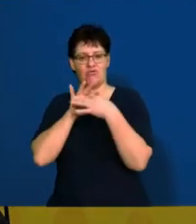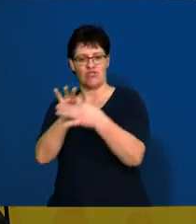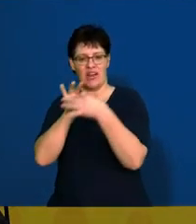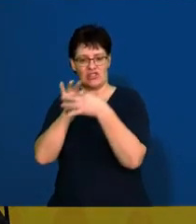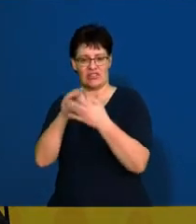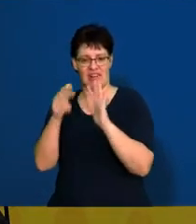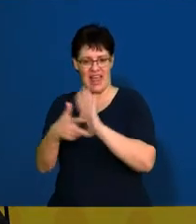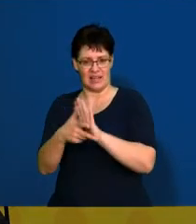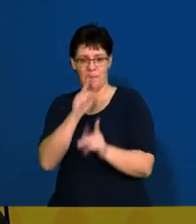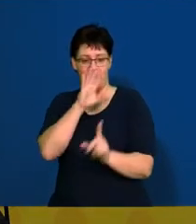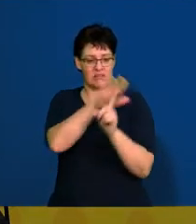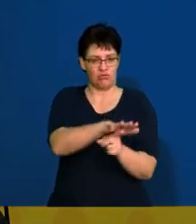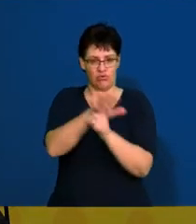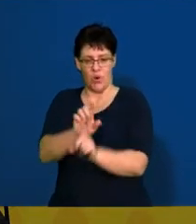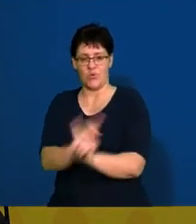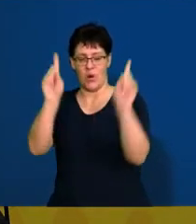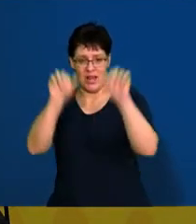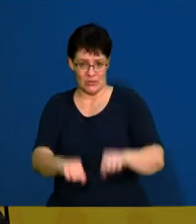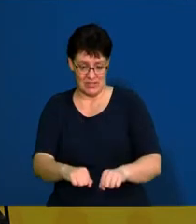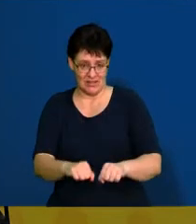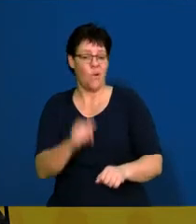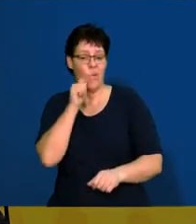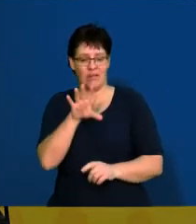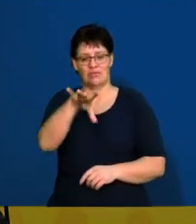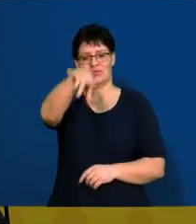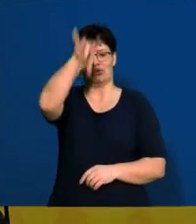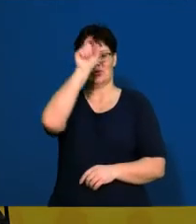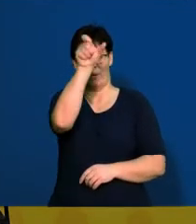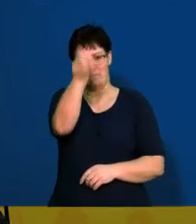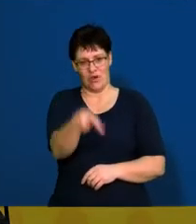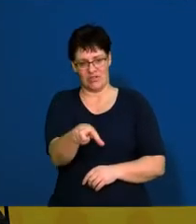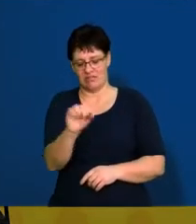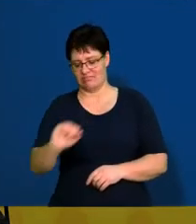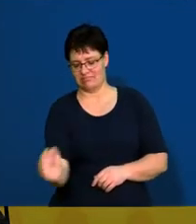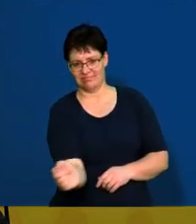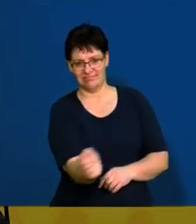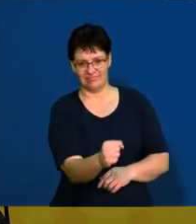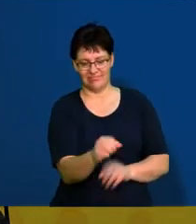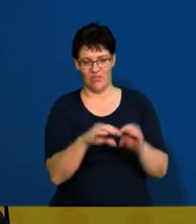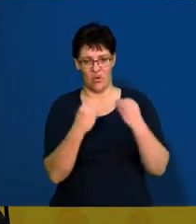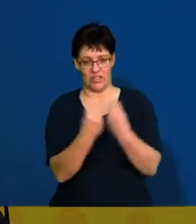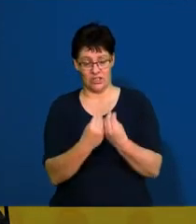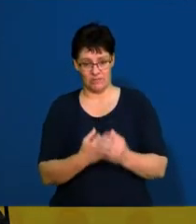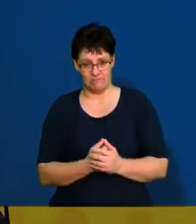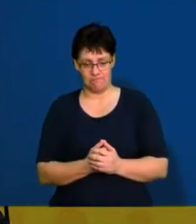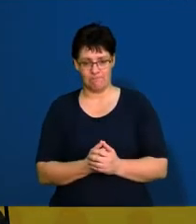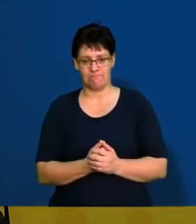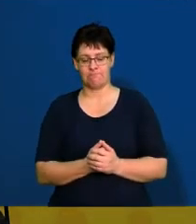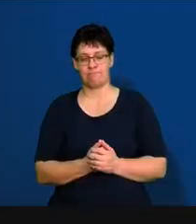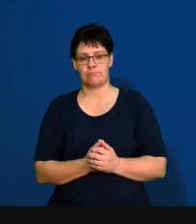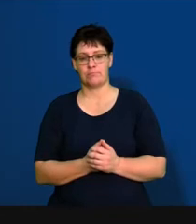Relations Act, we're going to make sure there's no discrimination when it's coming into selecting employees for the organisation.